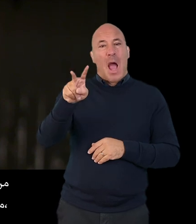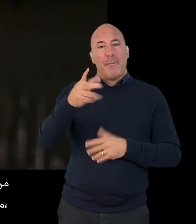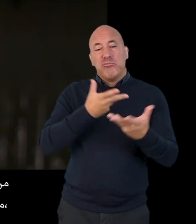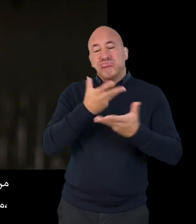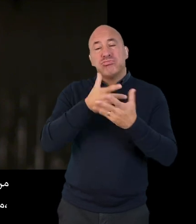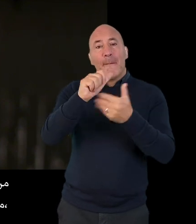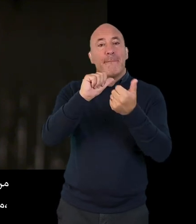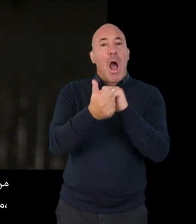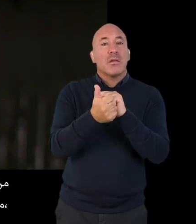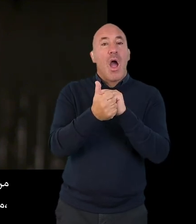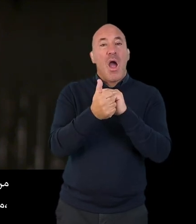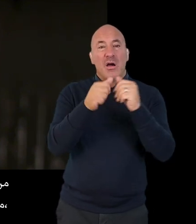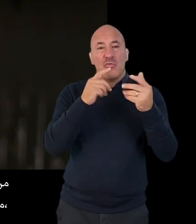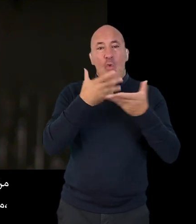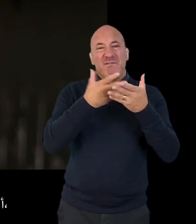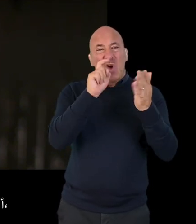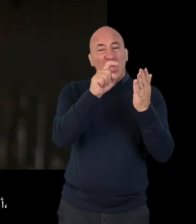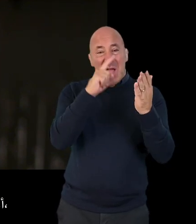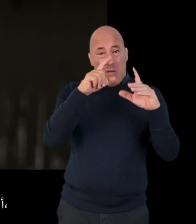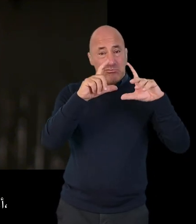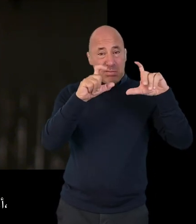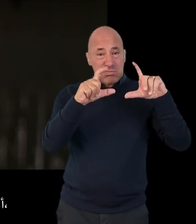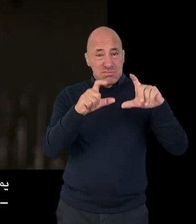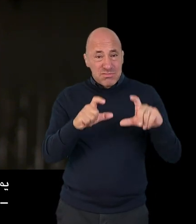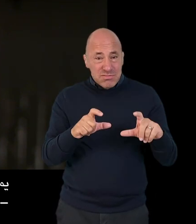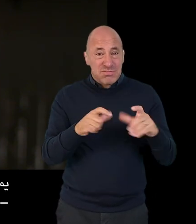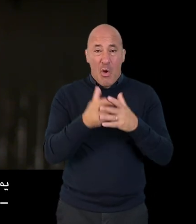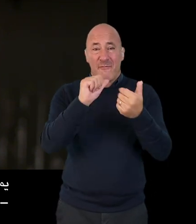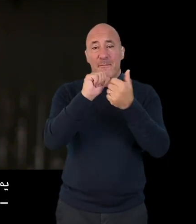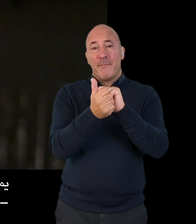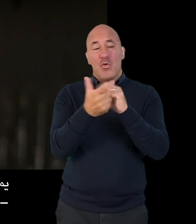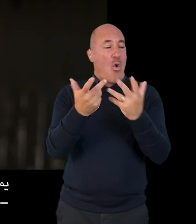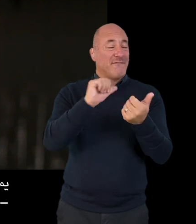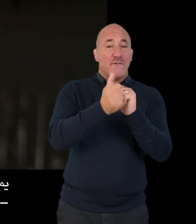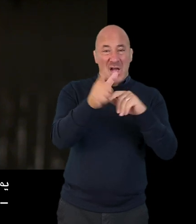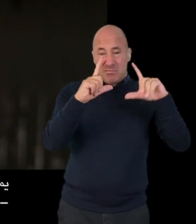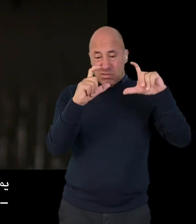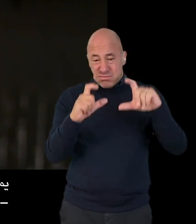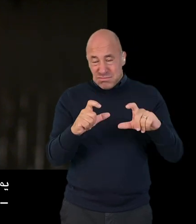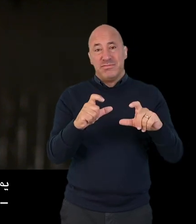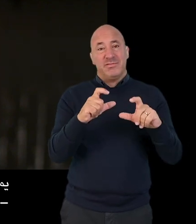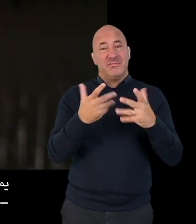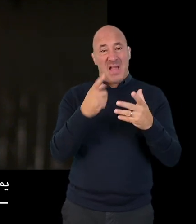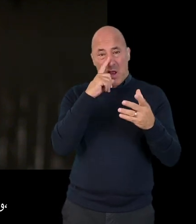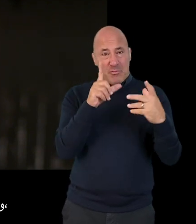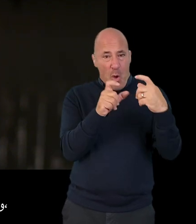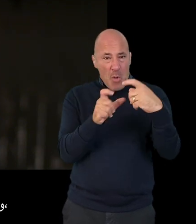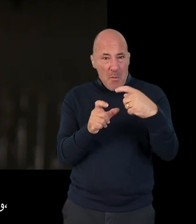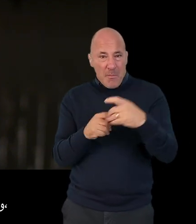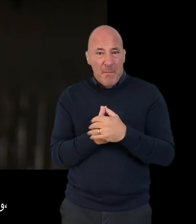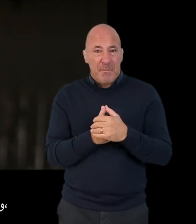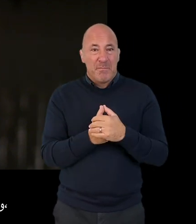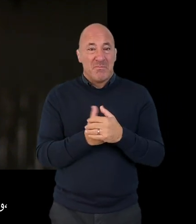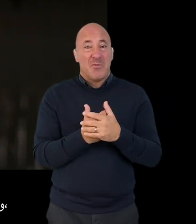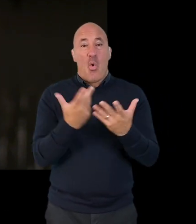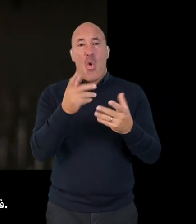your WhatsApp conversation with a partner for example or with friends. You can also submit evidence of dating profiles but again if you